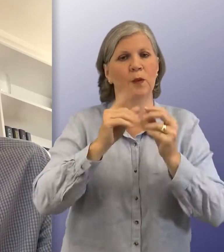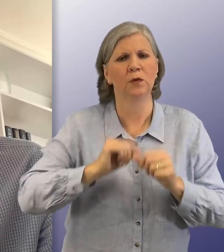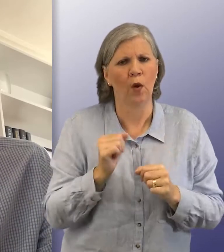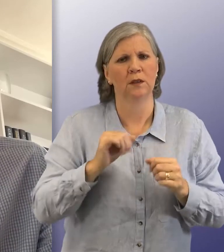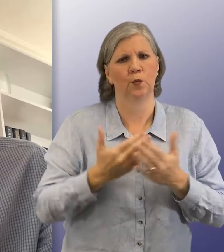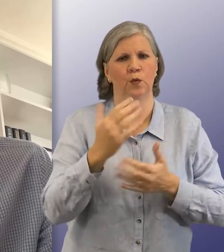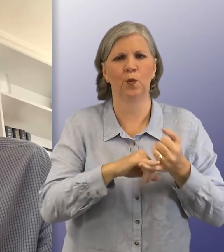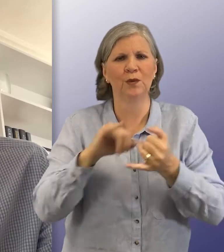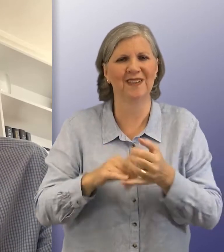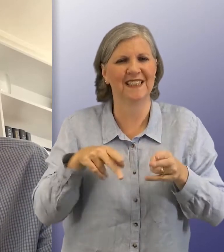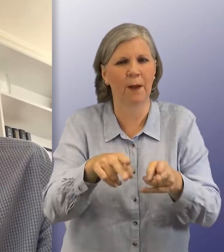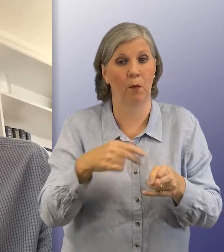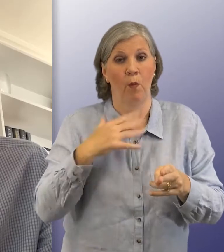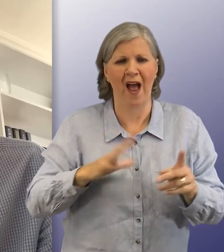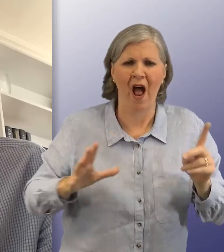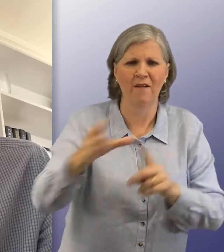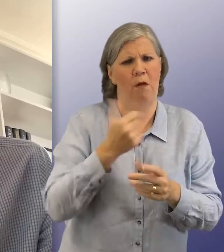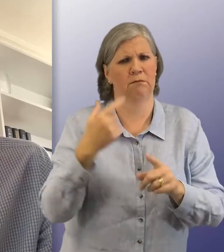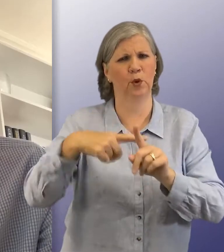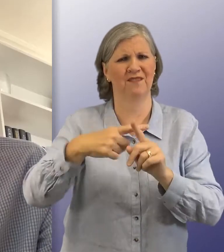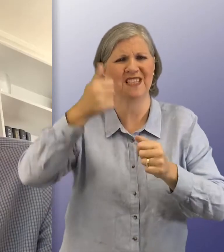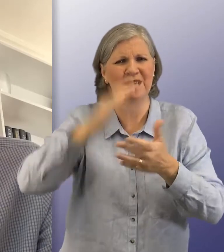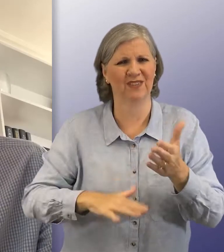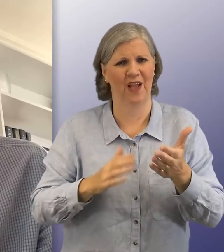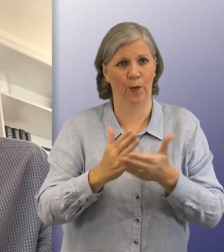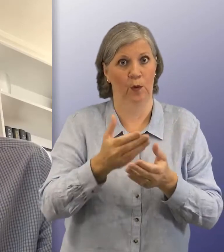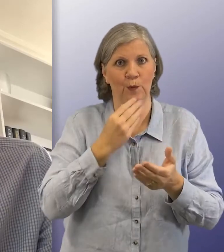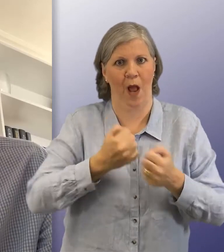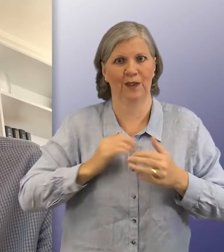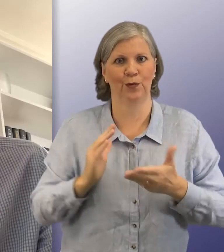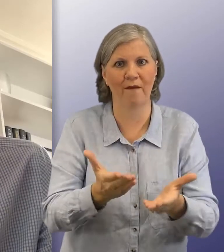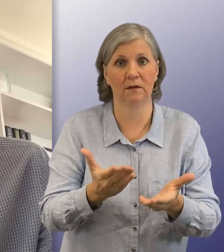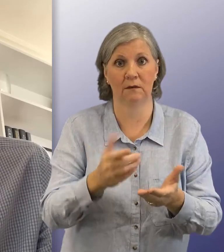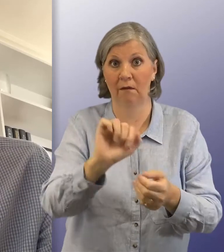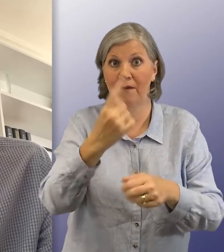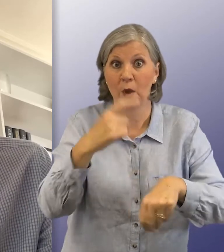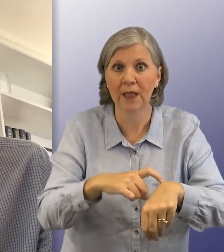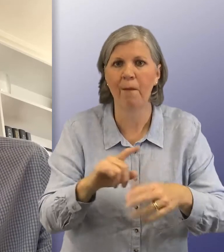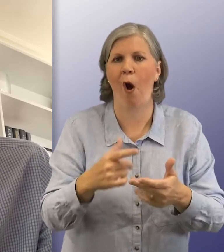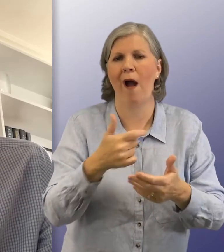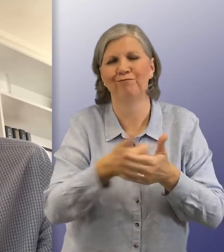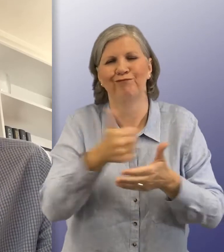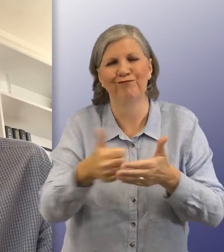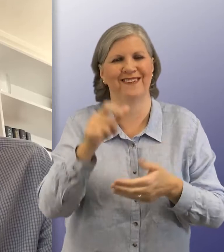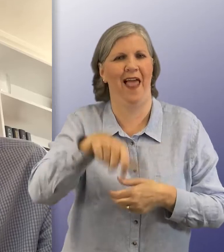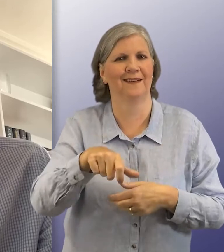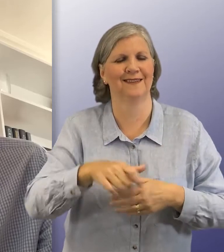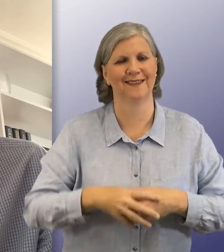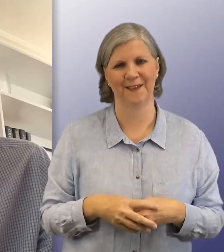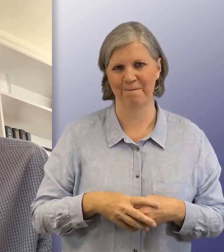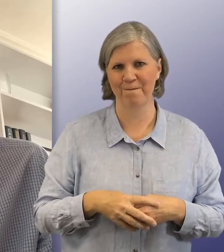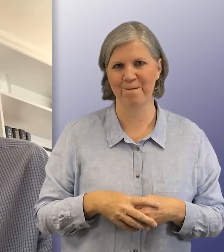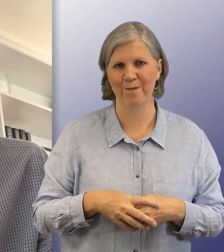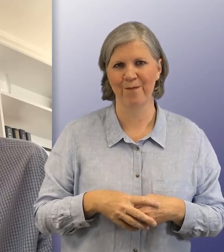new Social Security system we want everyone to have a positive experience when using our service whether it's their first time or whether they're a